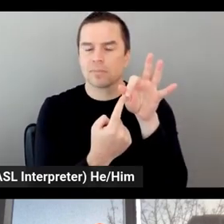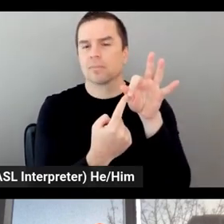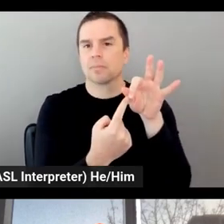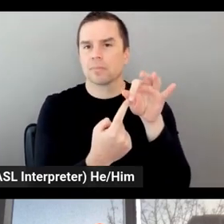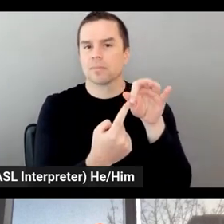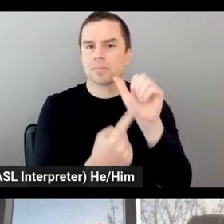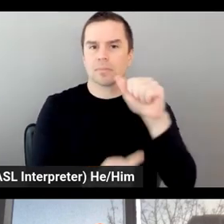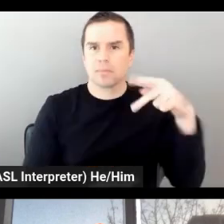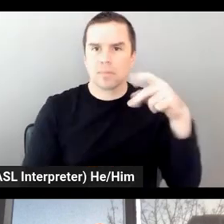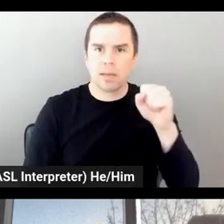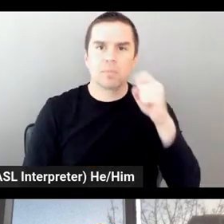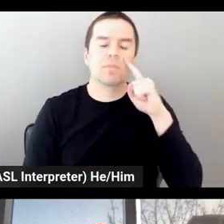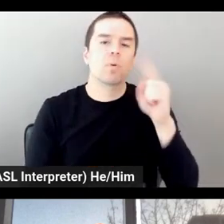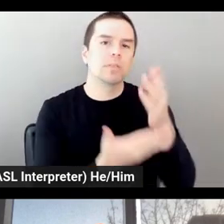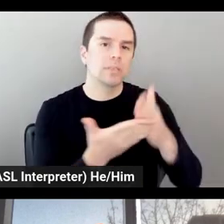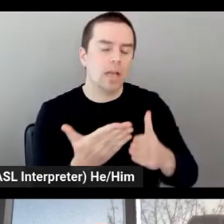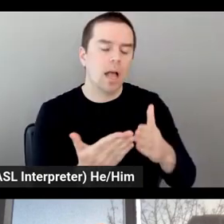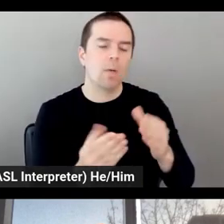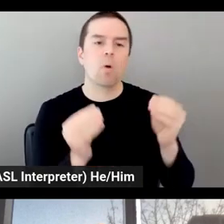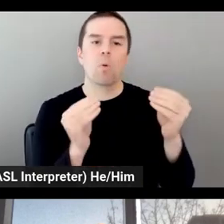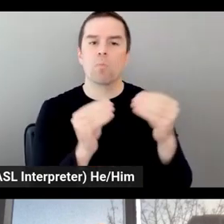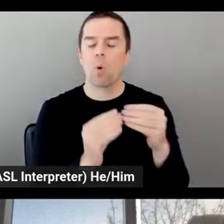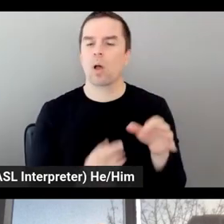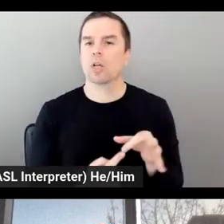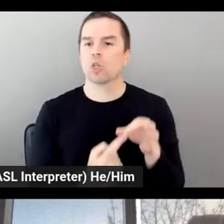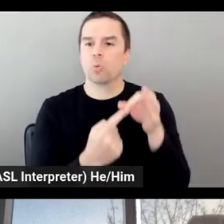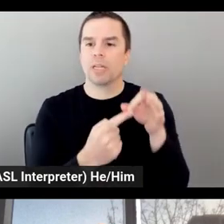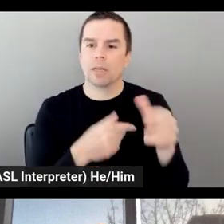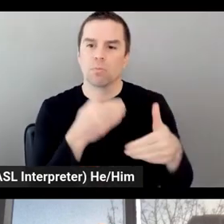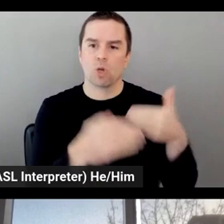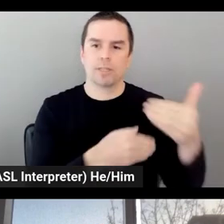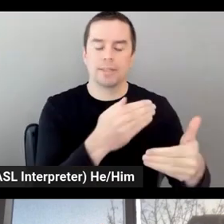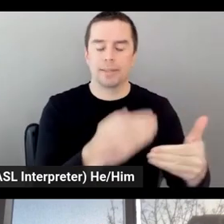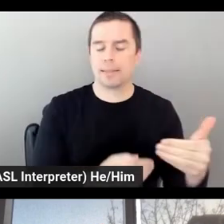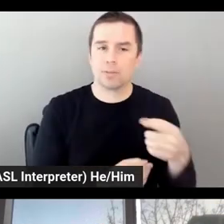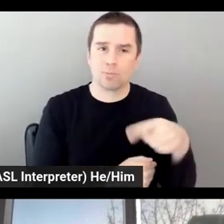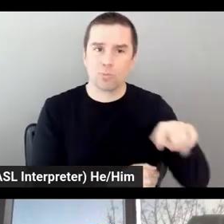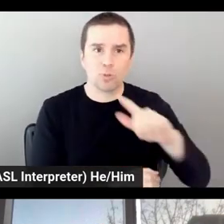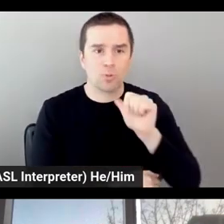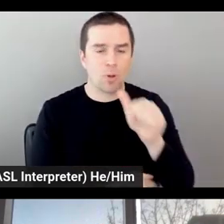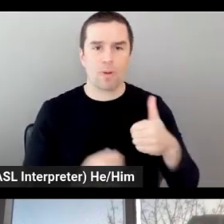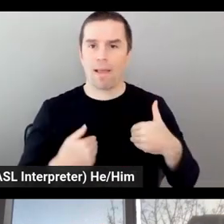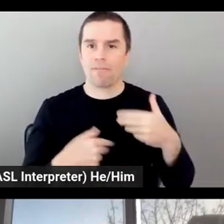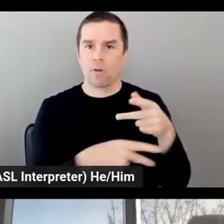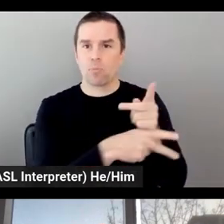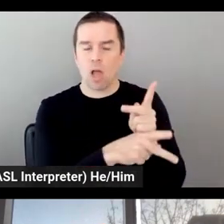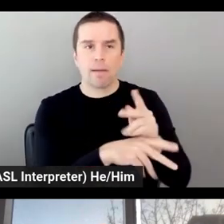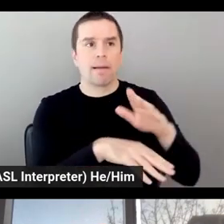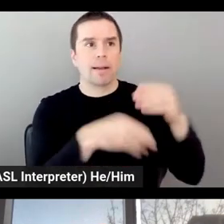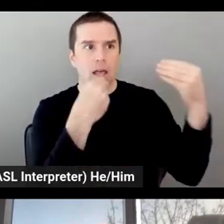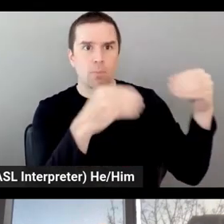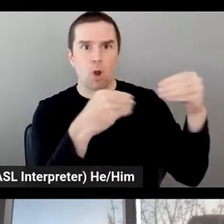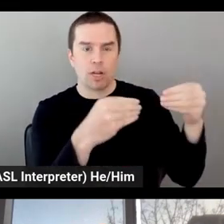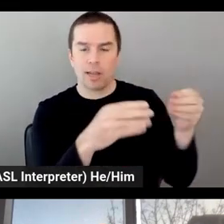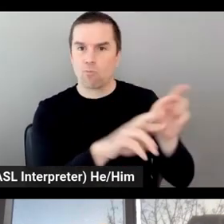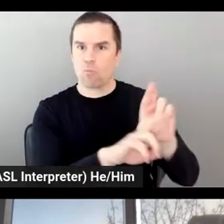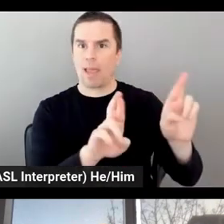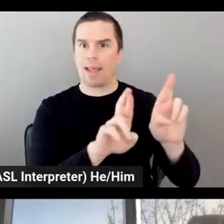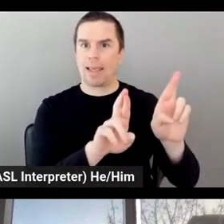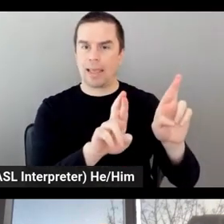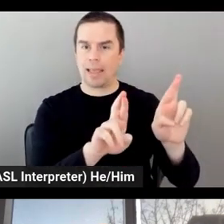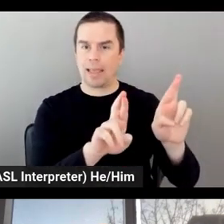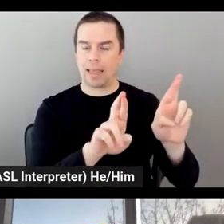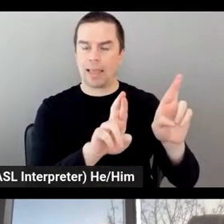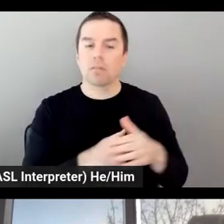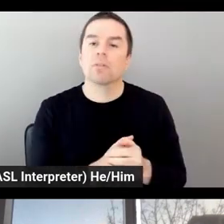of our unique processes where you don't find a product on the market. And then we are really free to